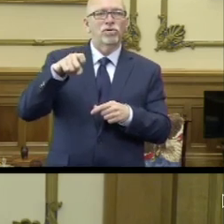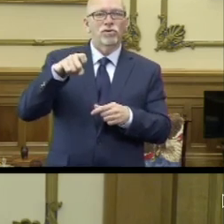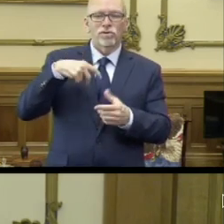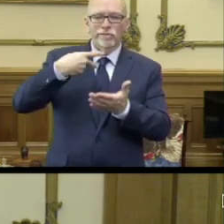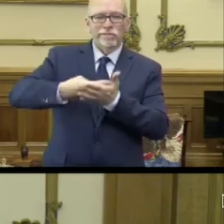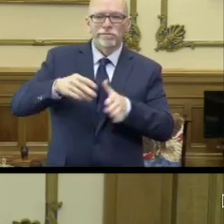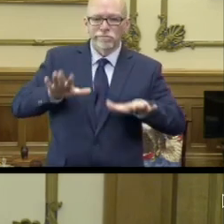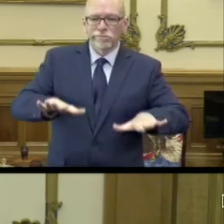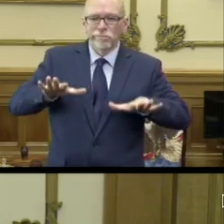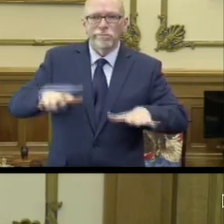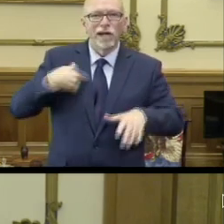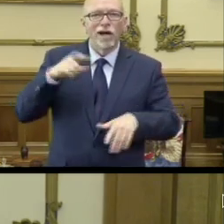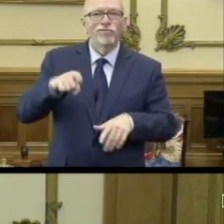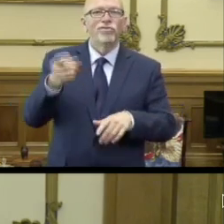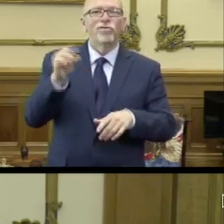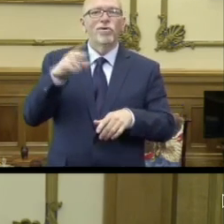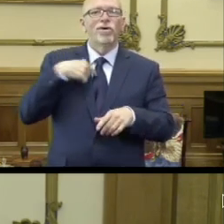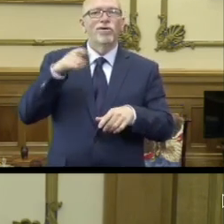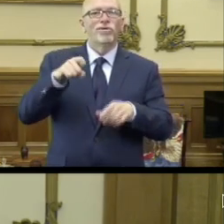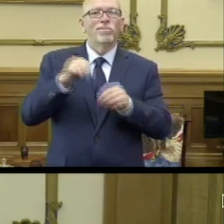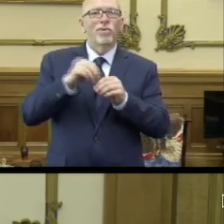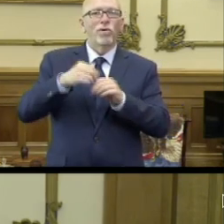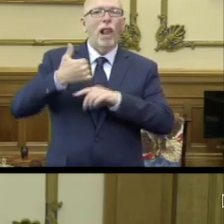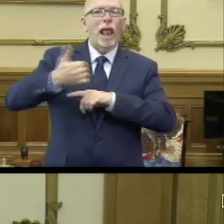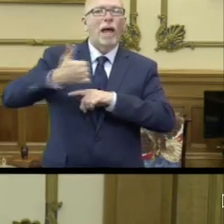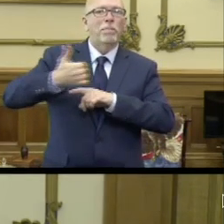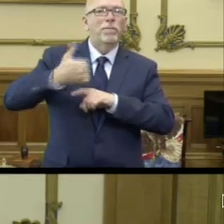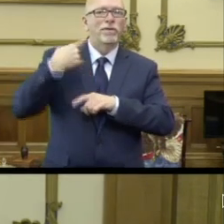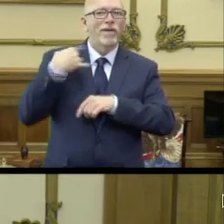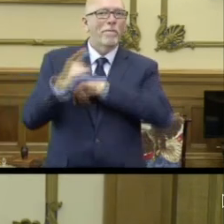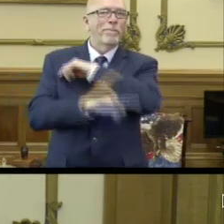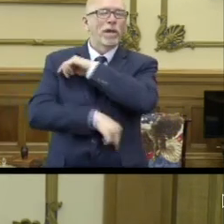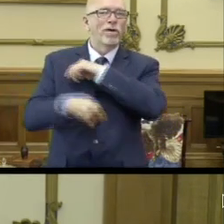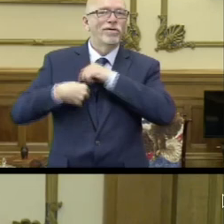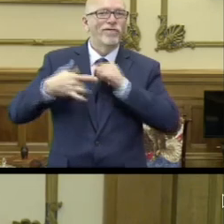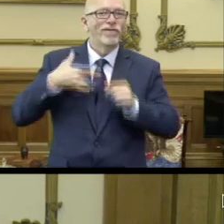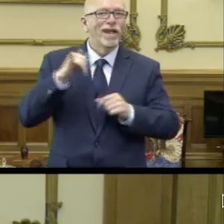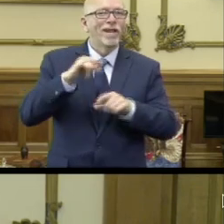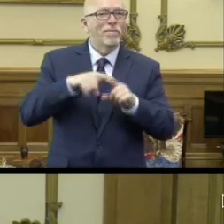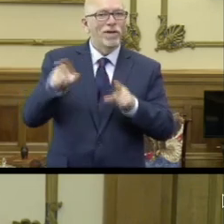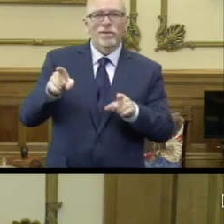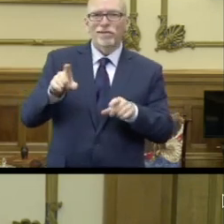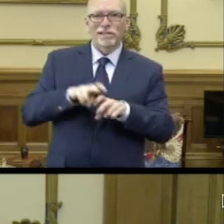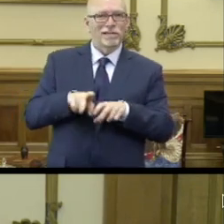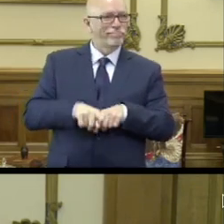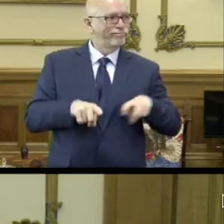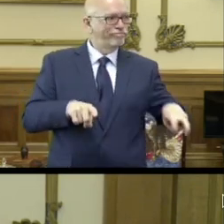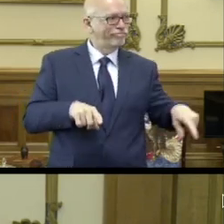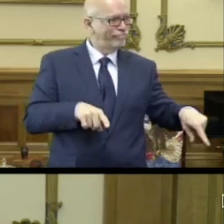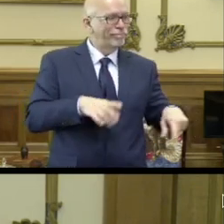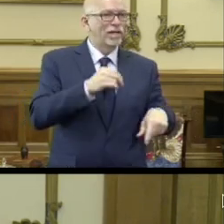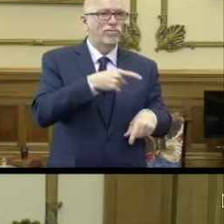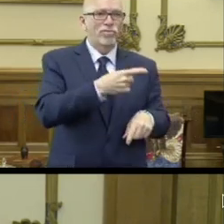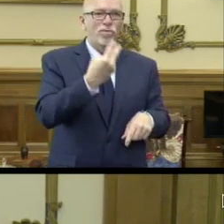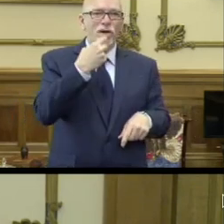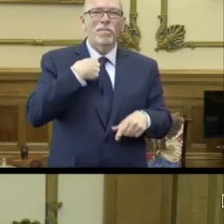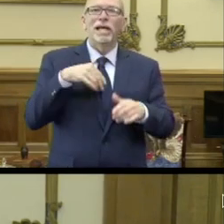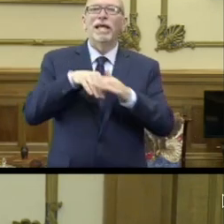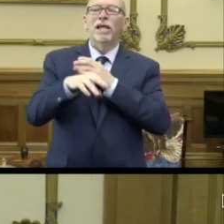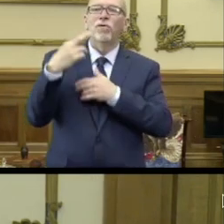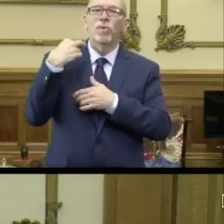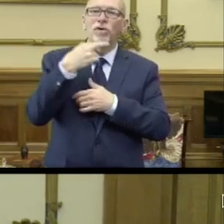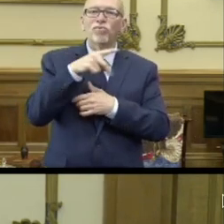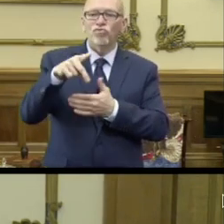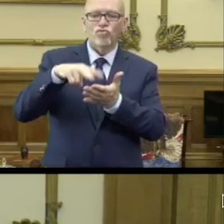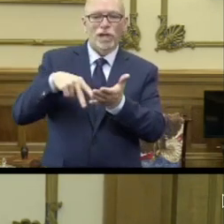or in basketball, do some more line laughs. But you're sitting right to my left here and you watched me go into a restaurant or